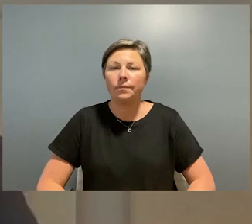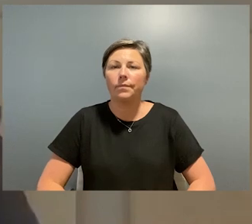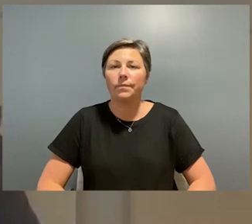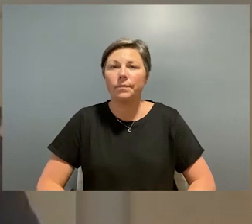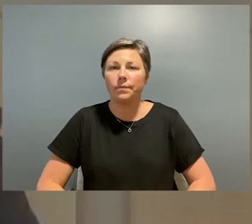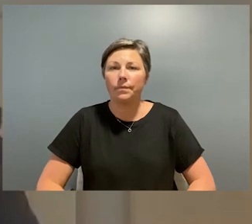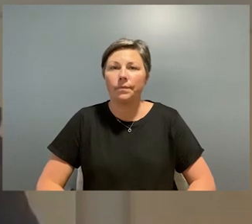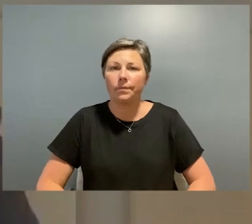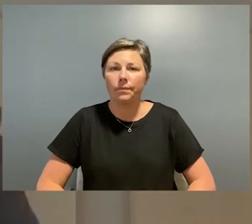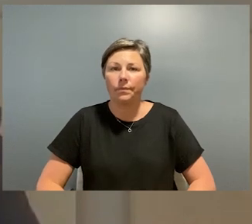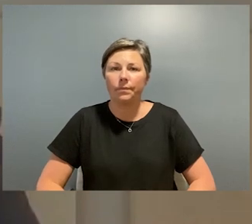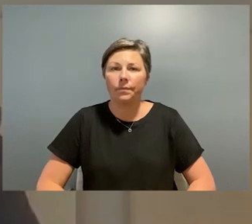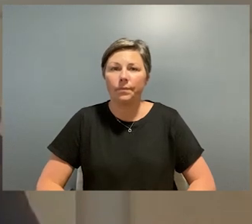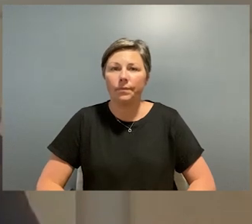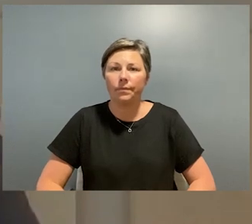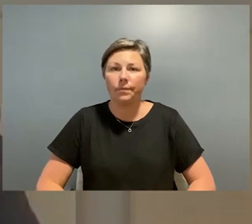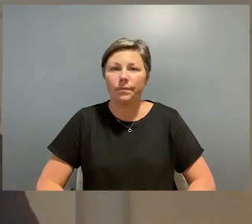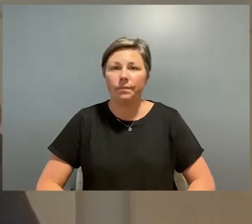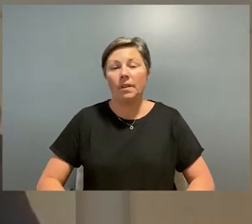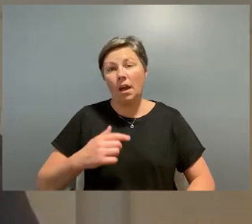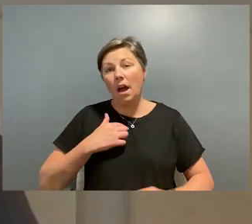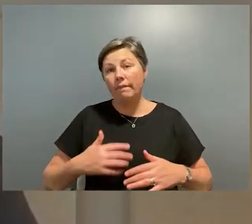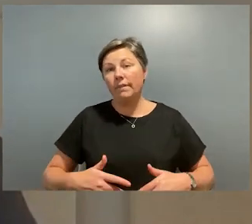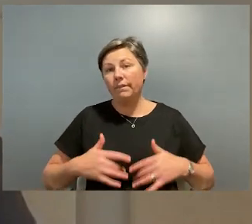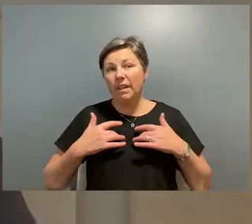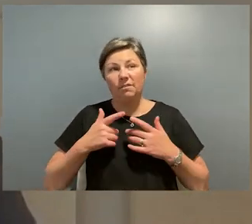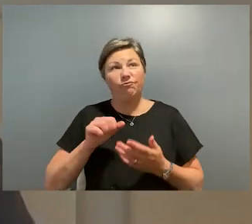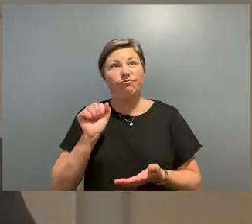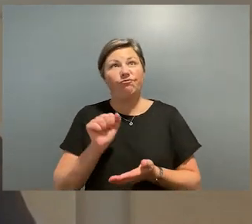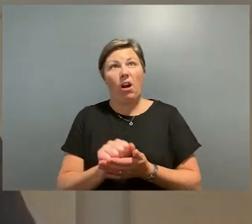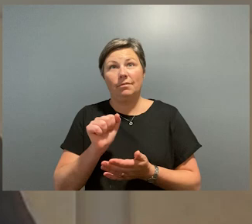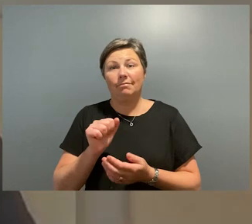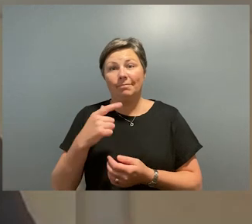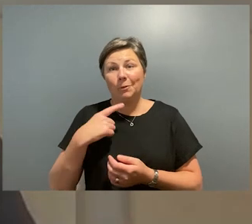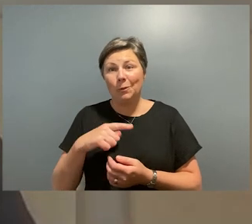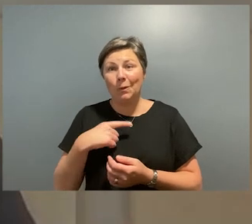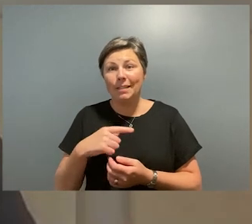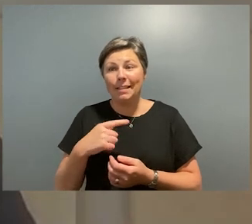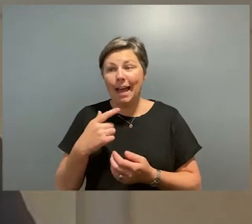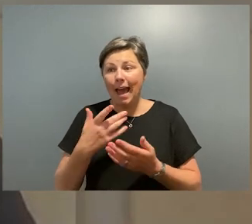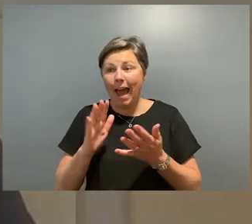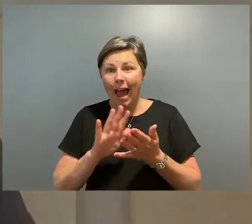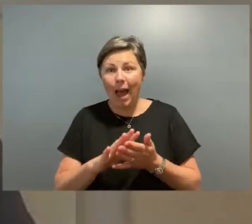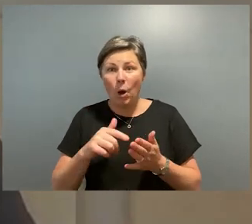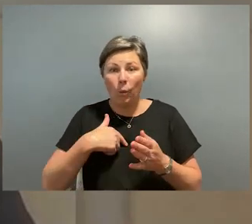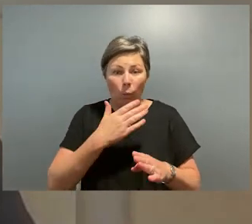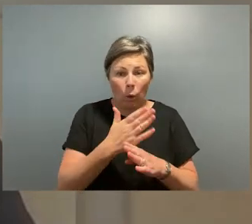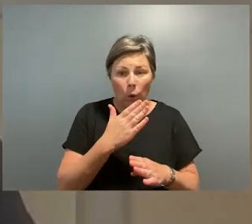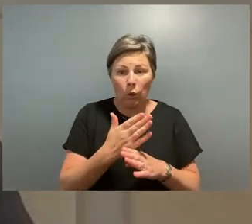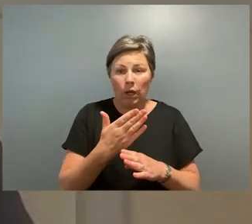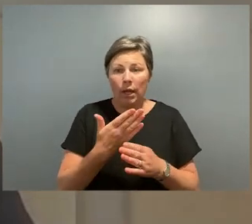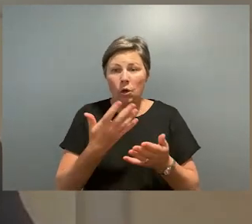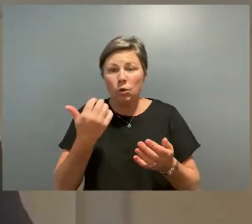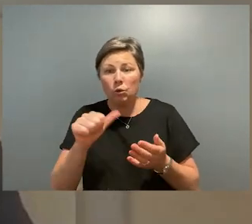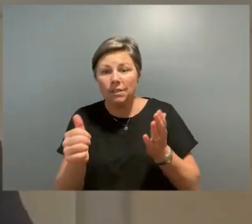with other externalities it seems to me that's particularly relevant as we transform and work out how we integrate with